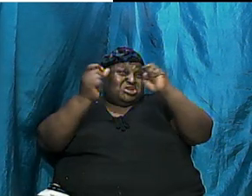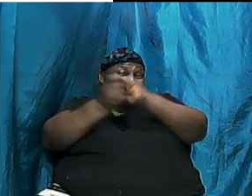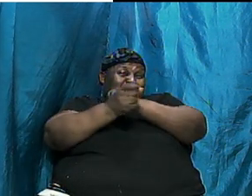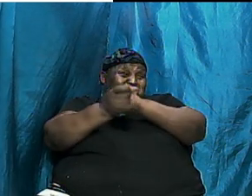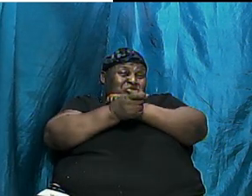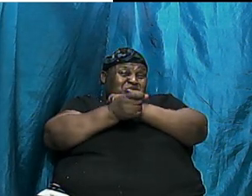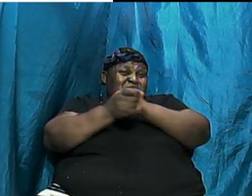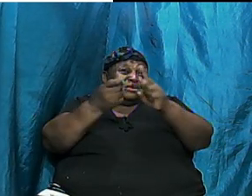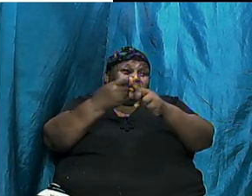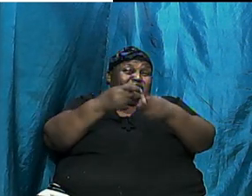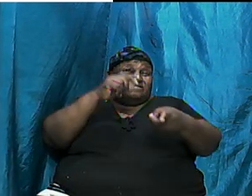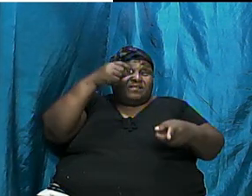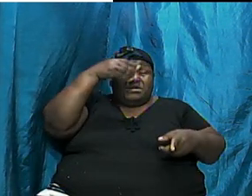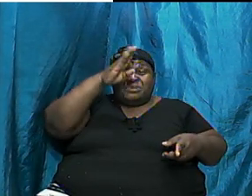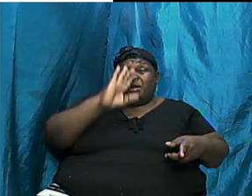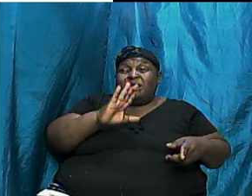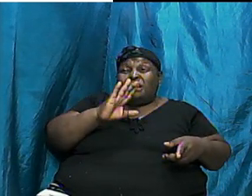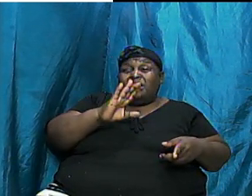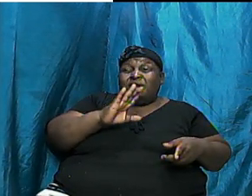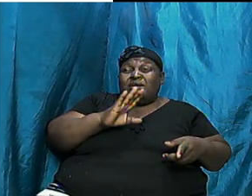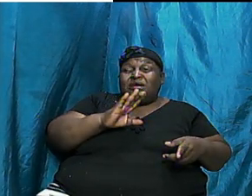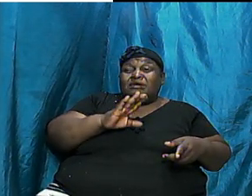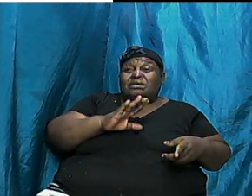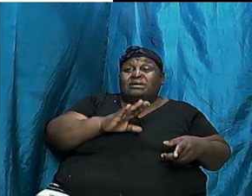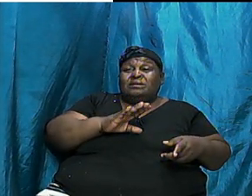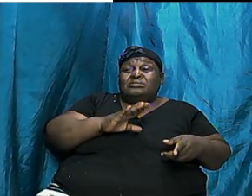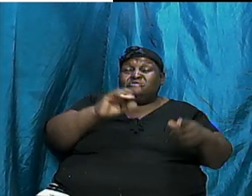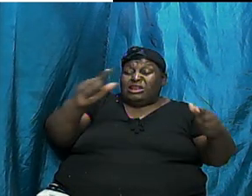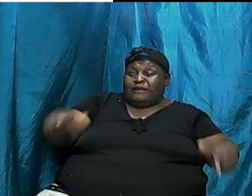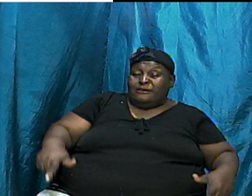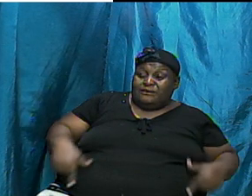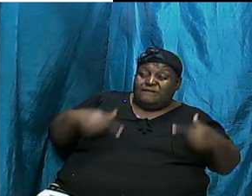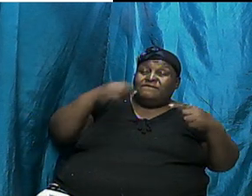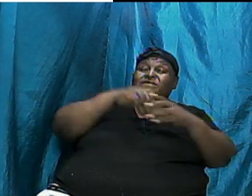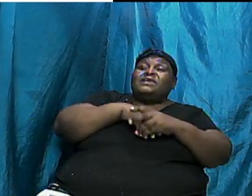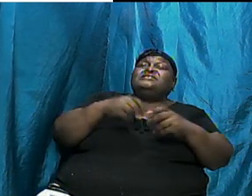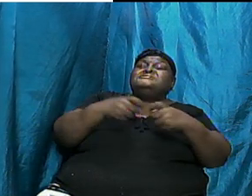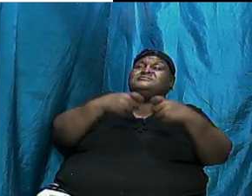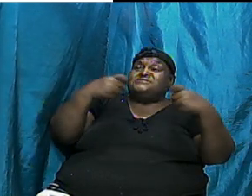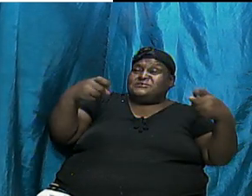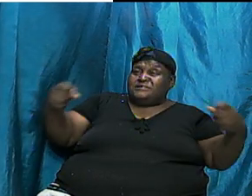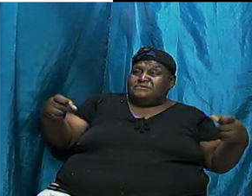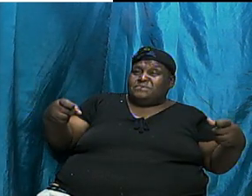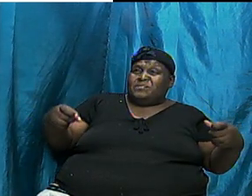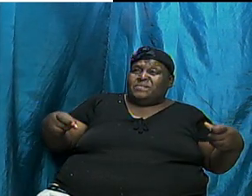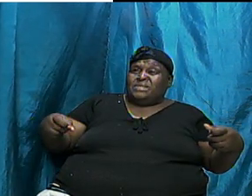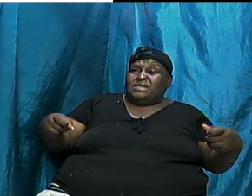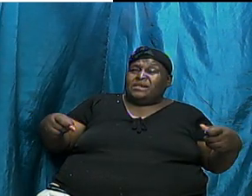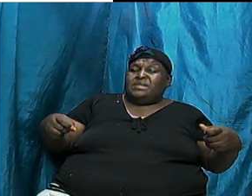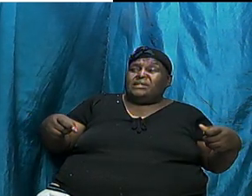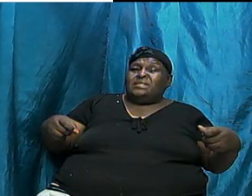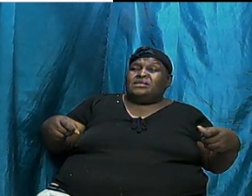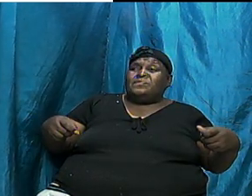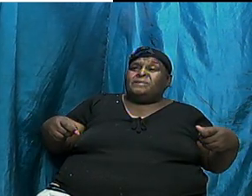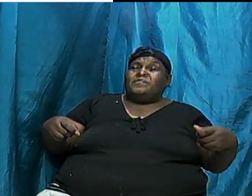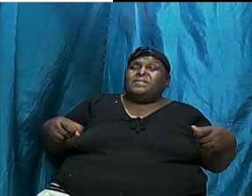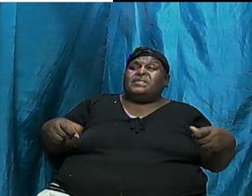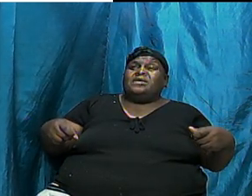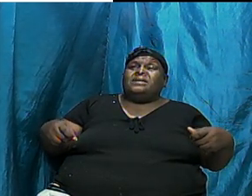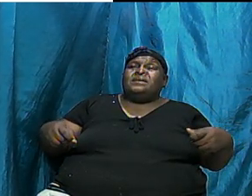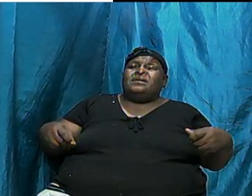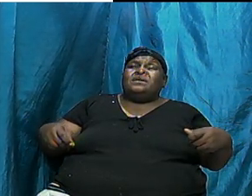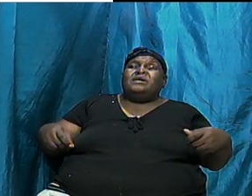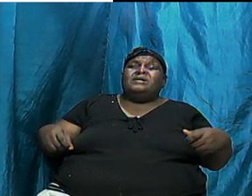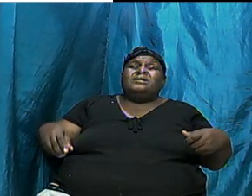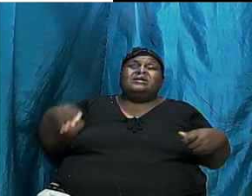after pleasure and to follow after the system of this world. And notice, the descendants of